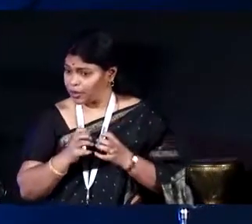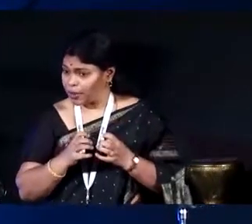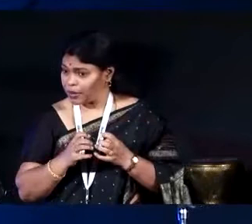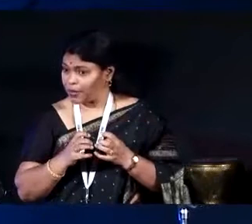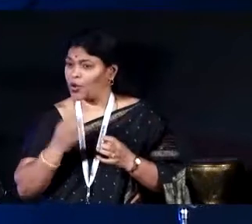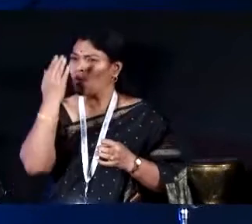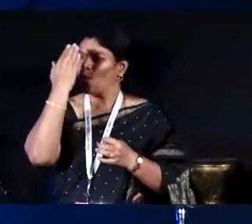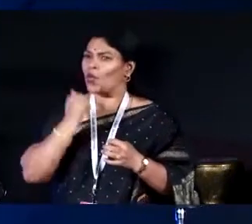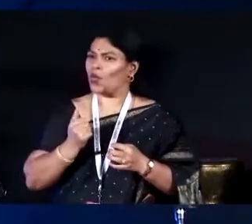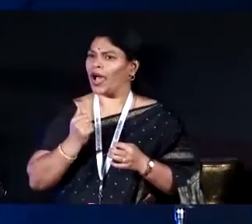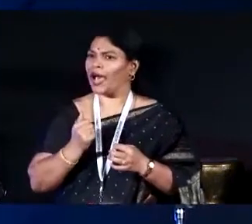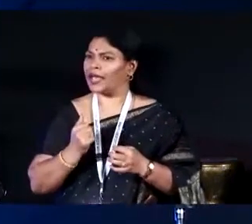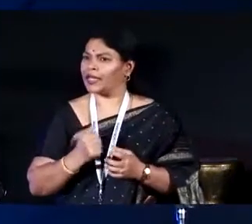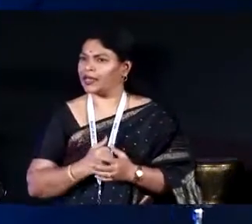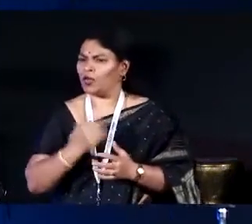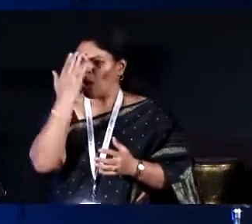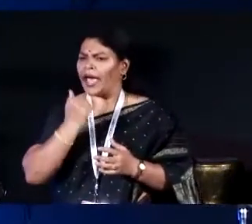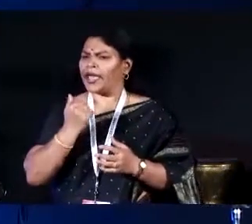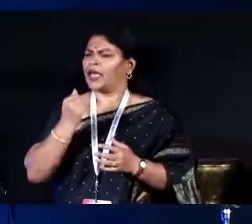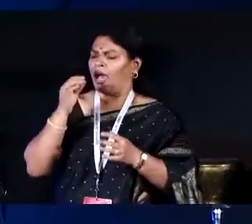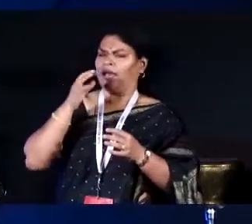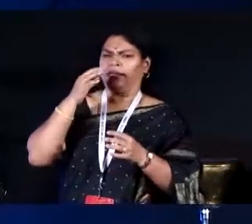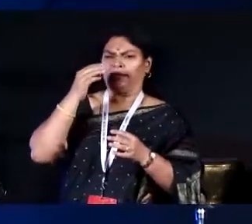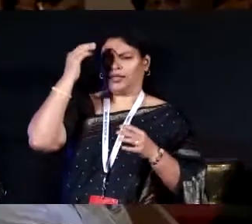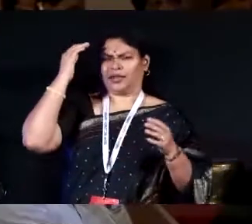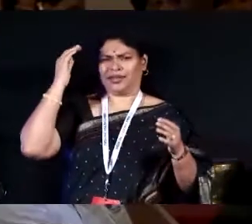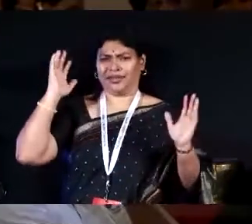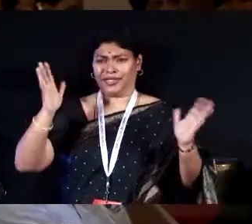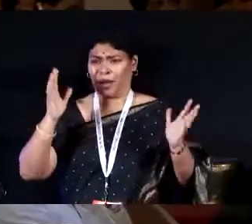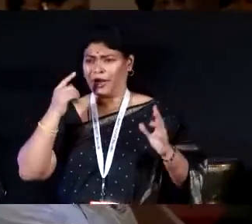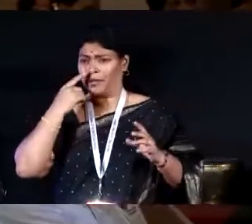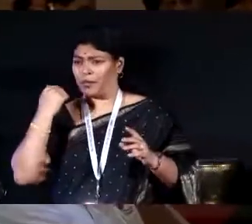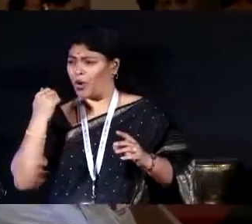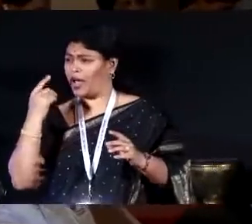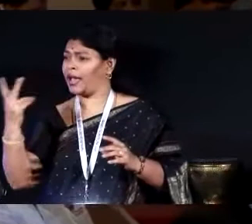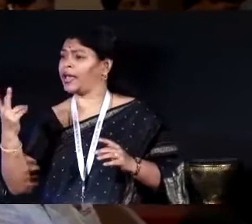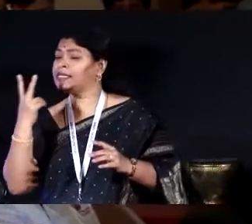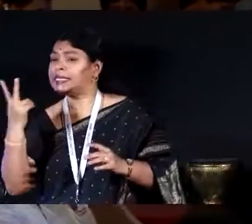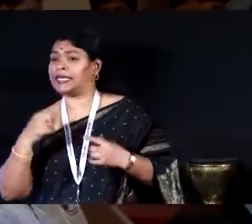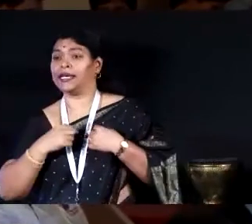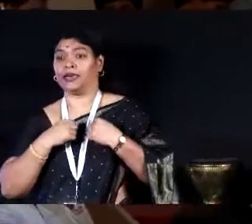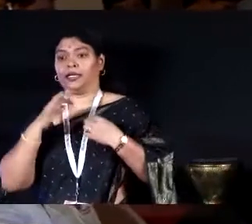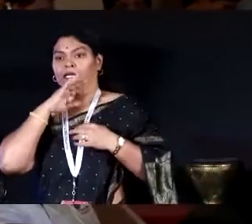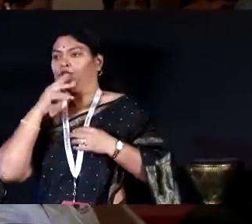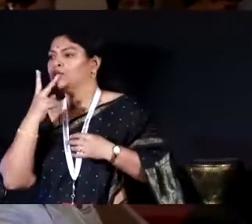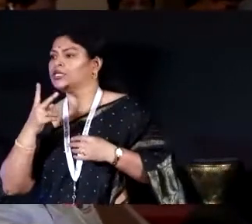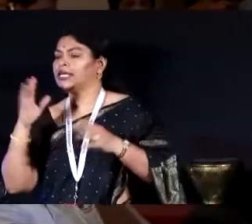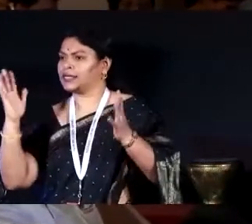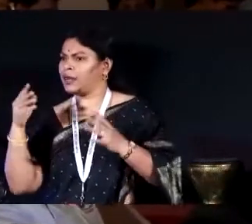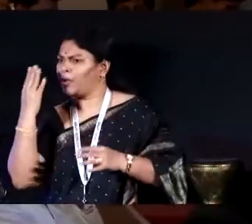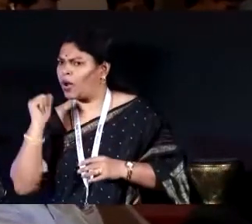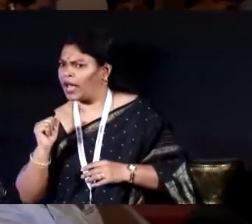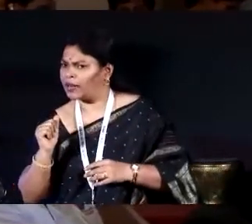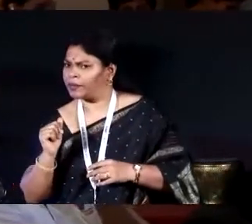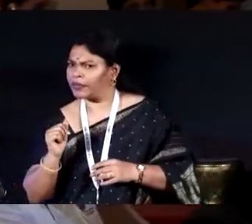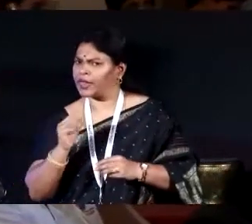Why do you need a flood to be flooded with clothes? Why do you remember clothes when a disaster happens? How come it has